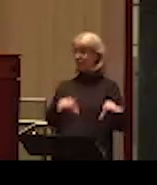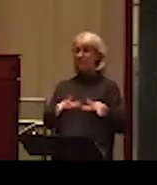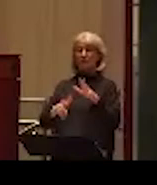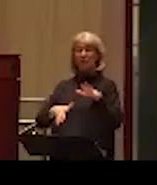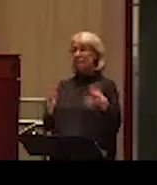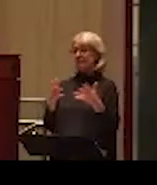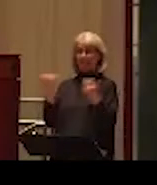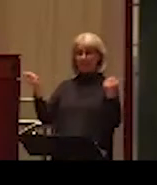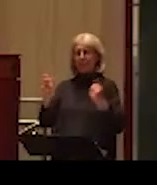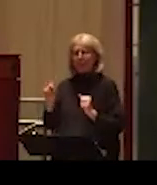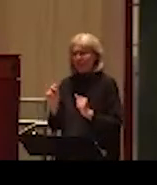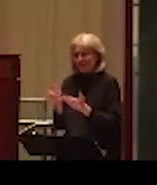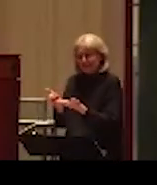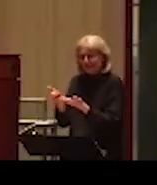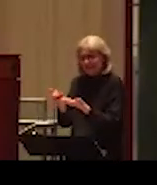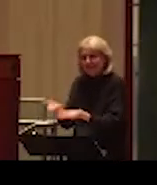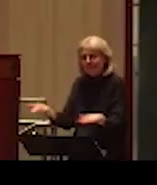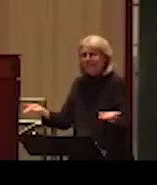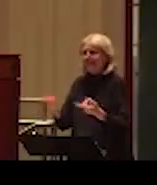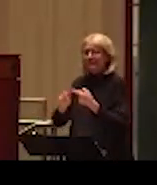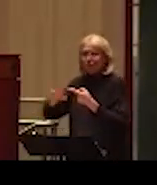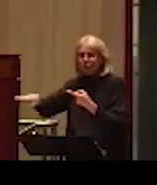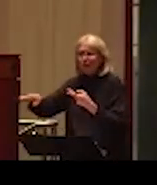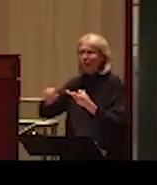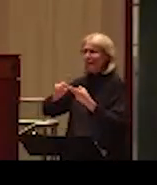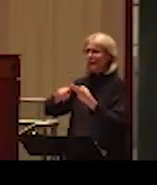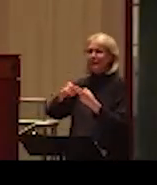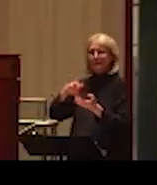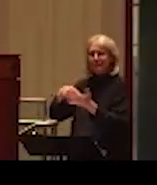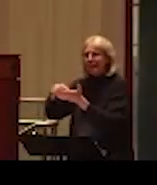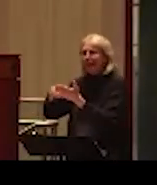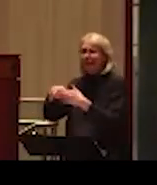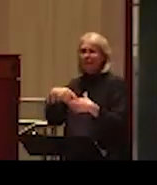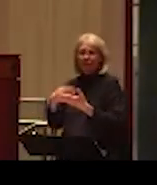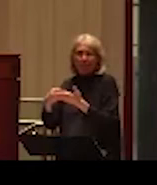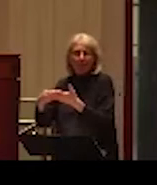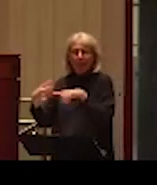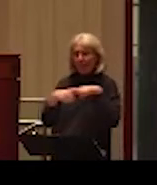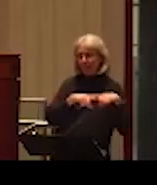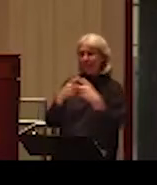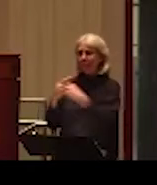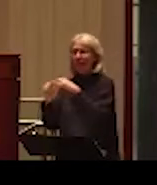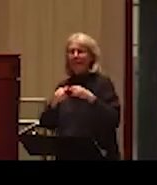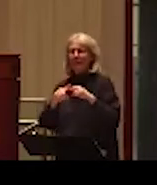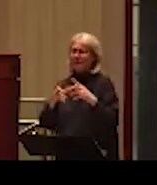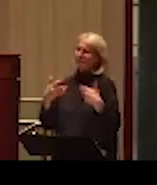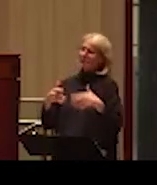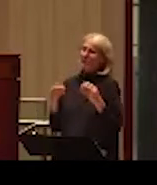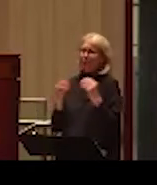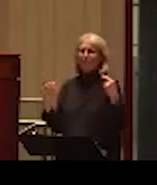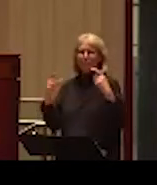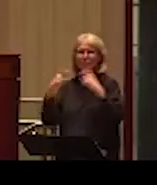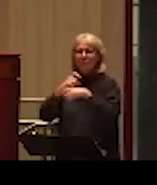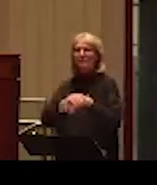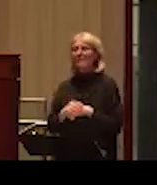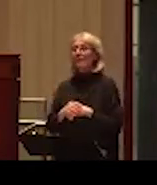Financial issues are involved. So, this is an extremely complex phenomenon. So, looking just at the aspects of this issue, let's say violence against